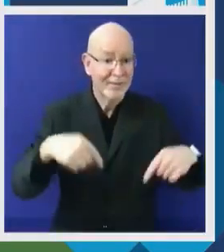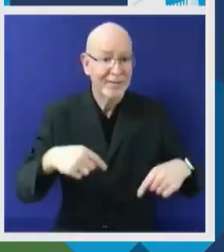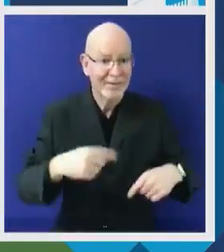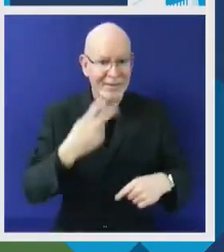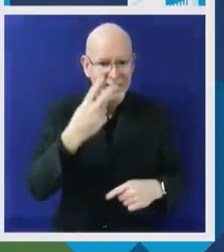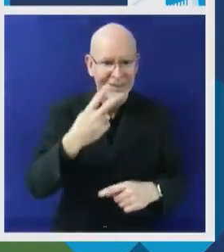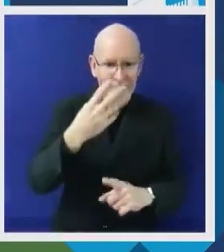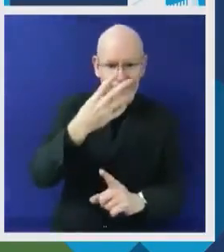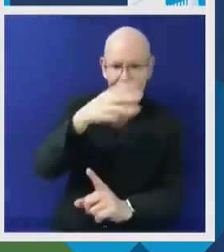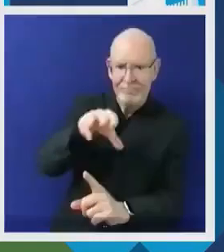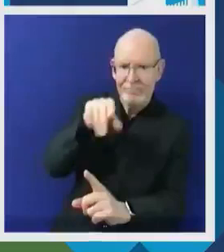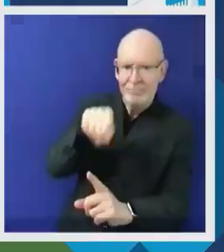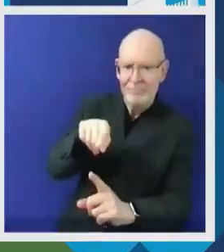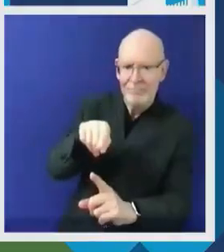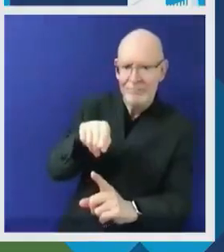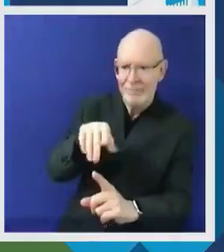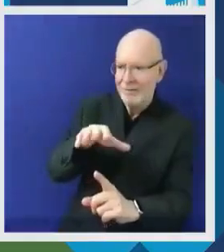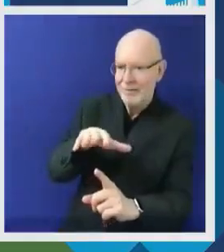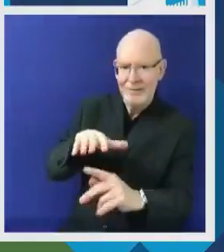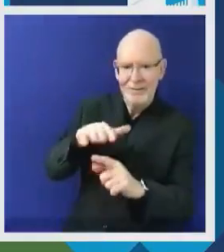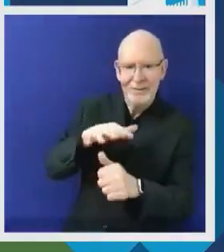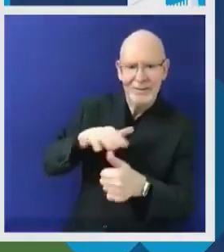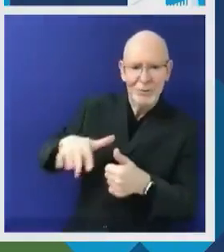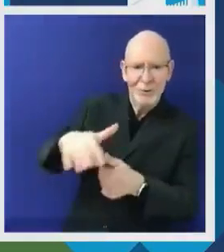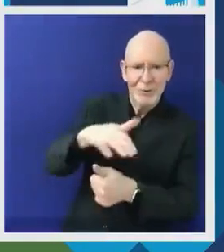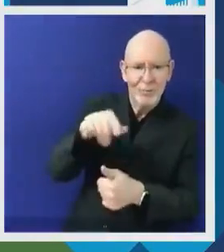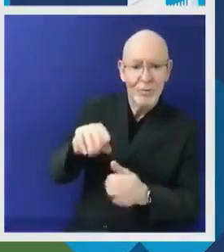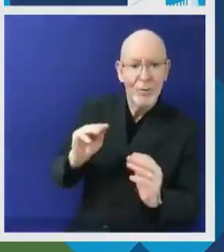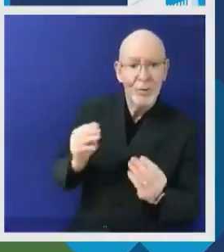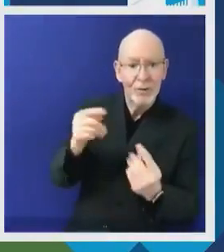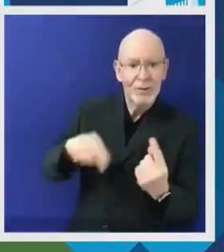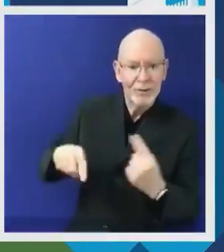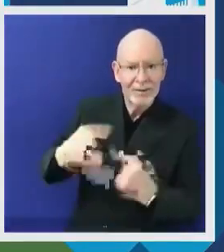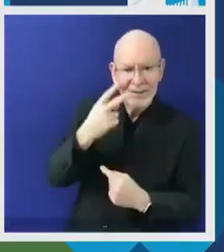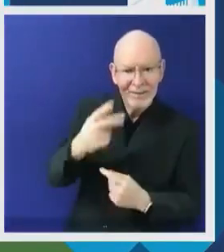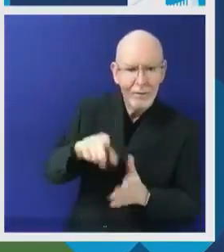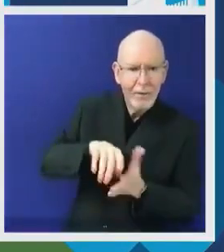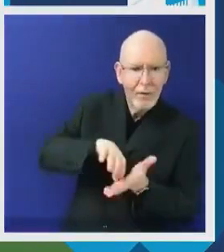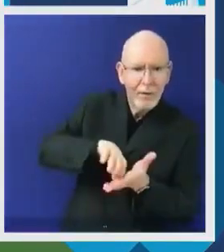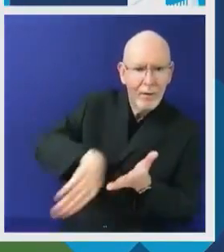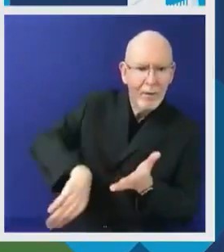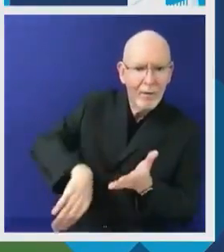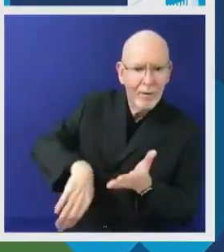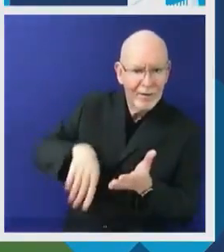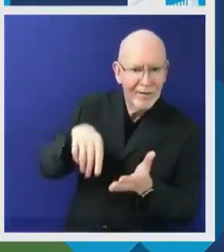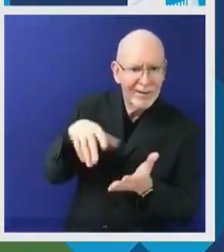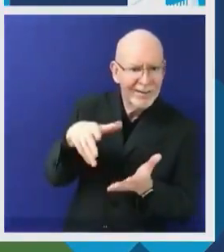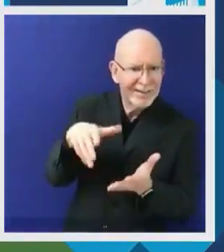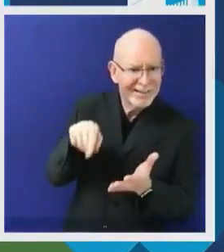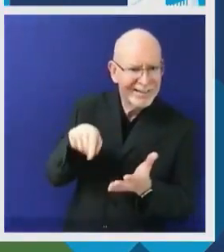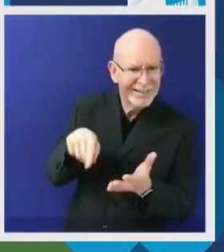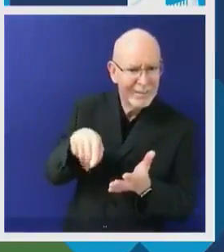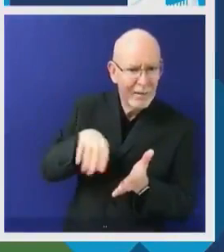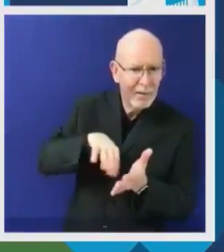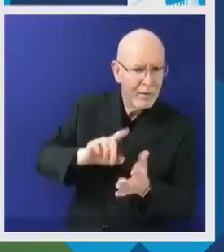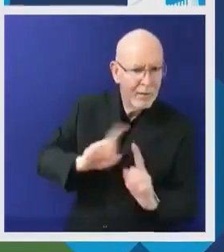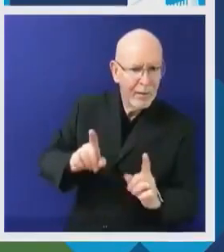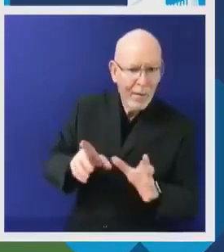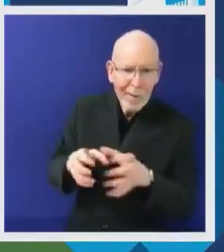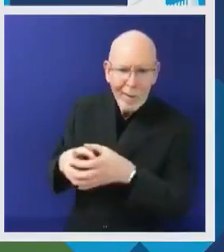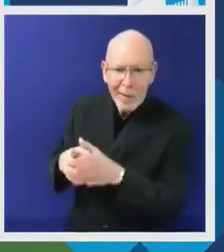enjoying here today to amplify the voices and concerns of all young people in all their diversity.